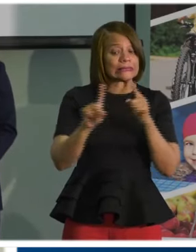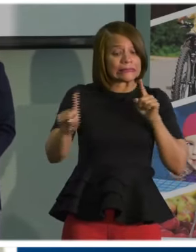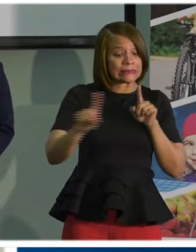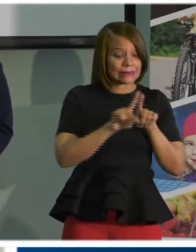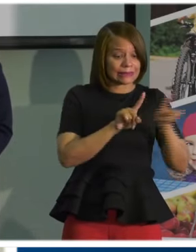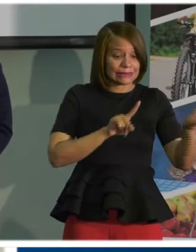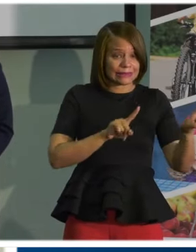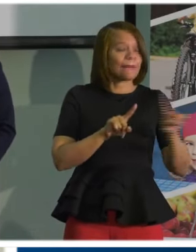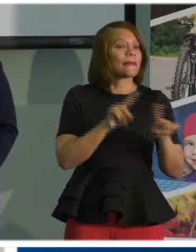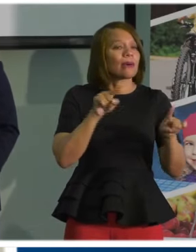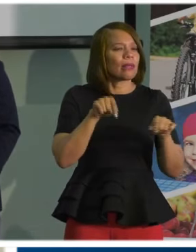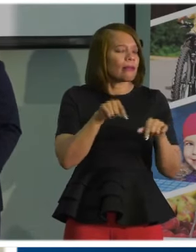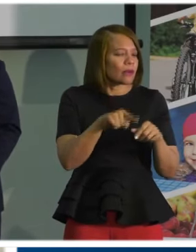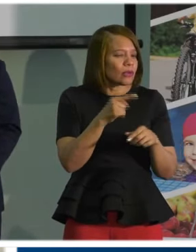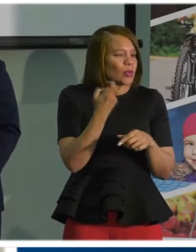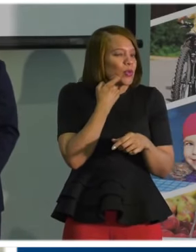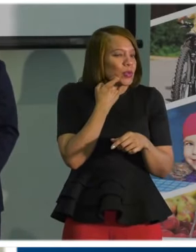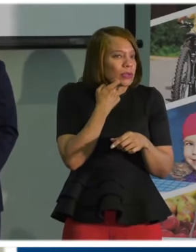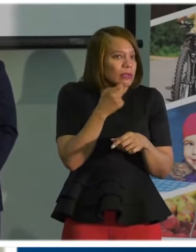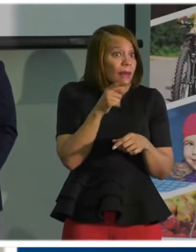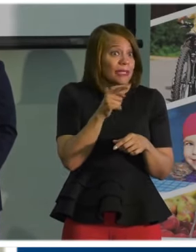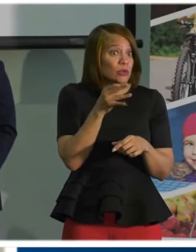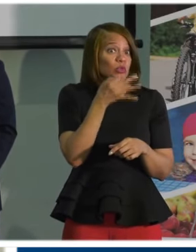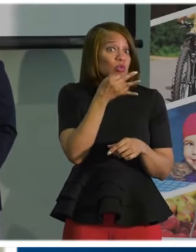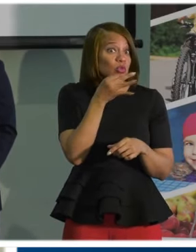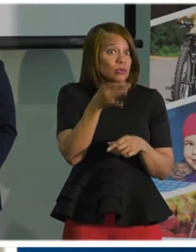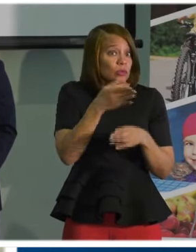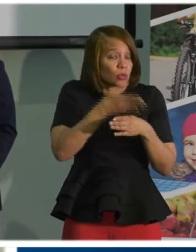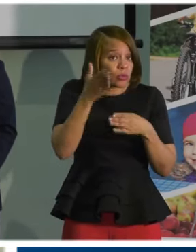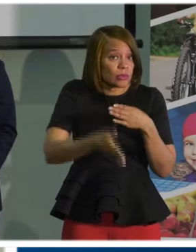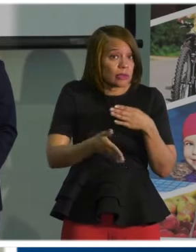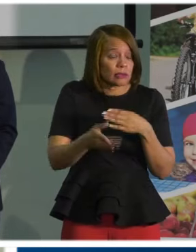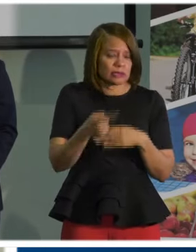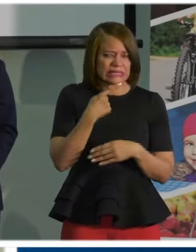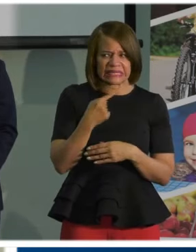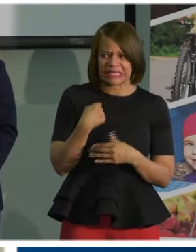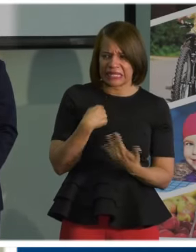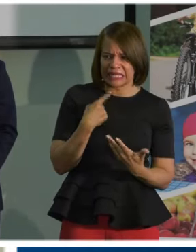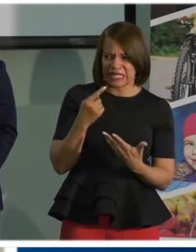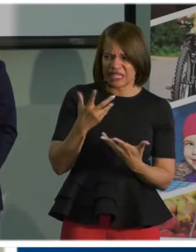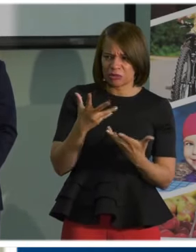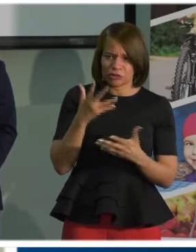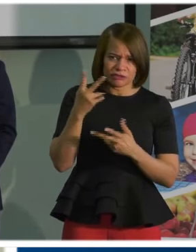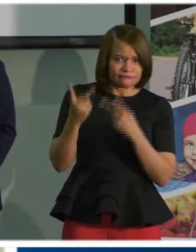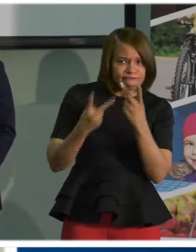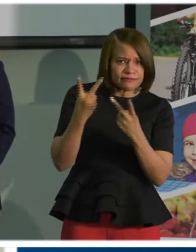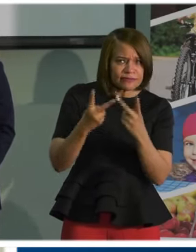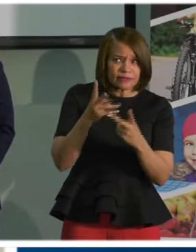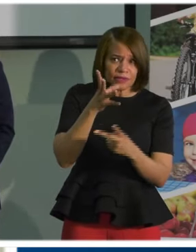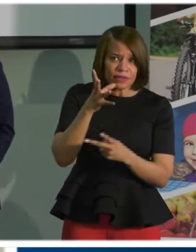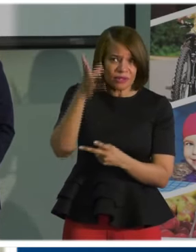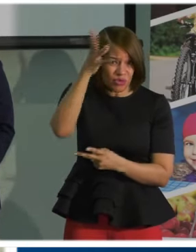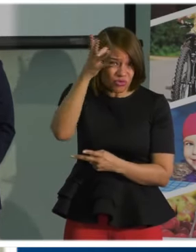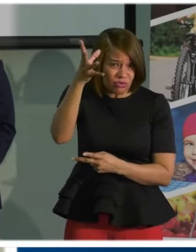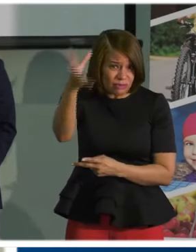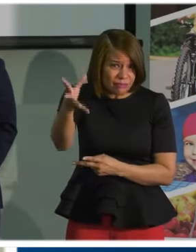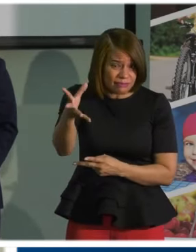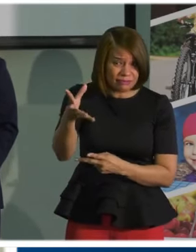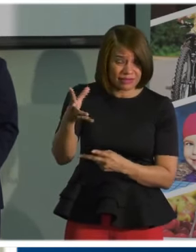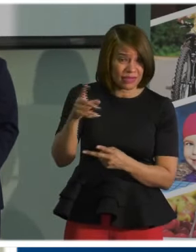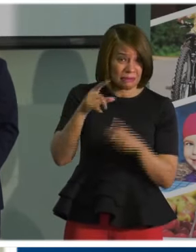this weekend, wanted to know whether or not she'd have to wear a mask, whether or not she'd be able to hug her grandpa,